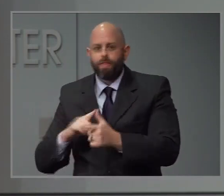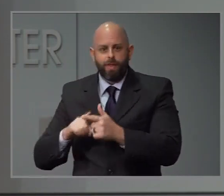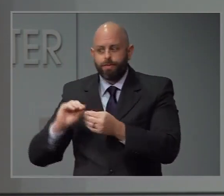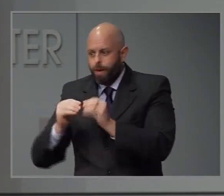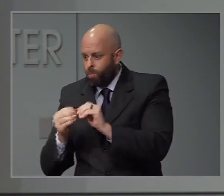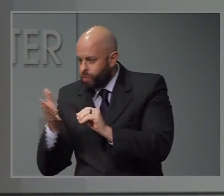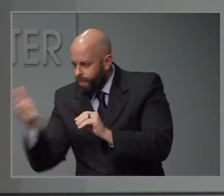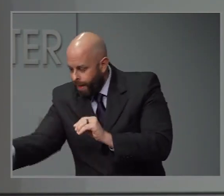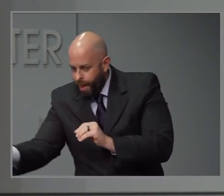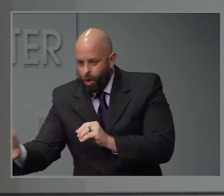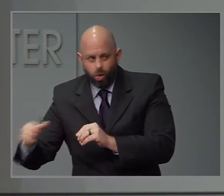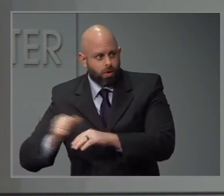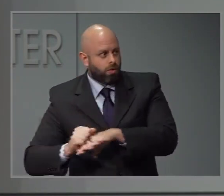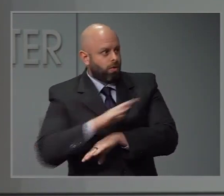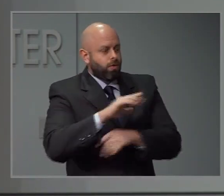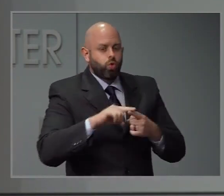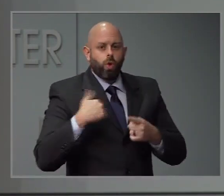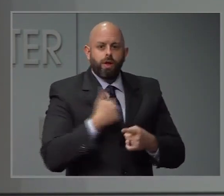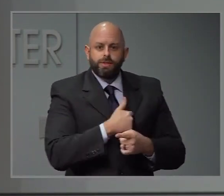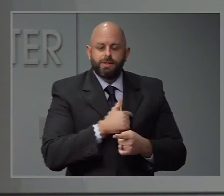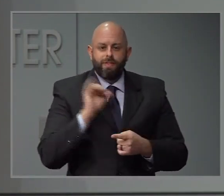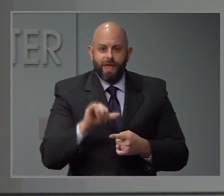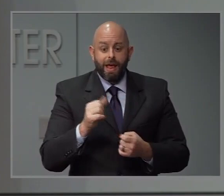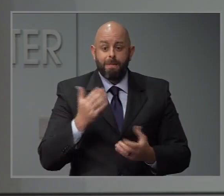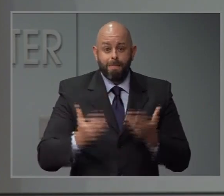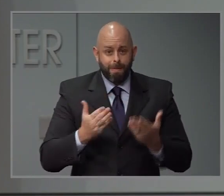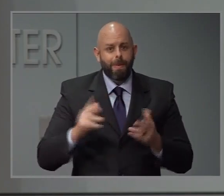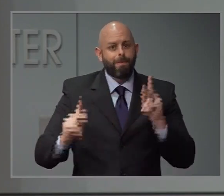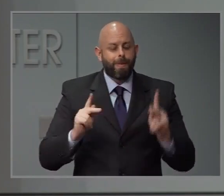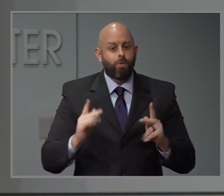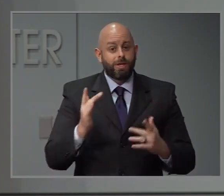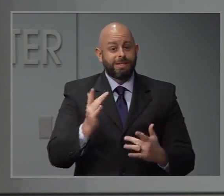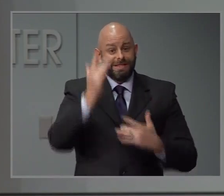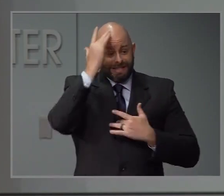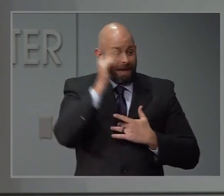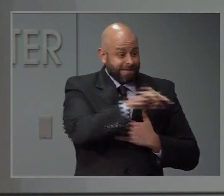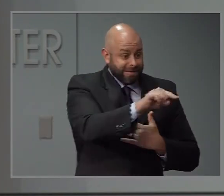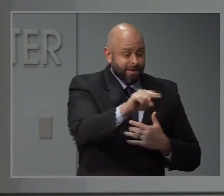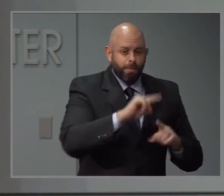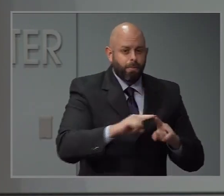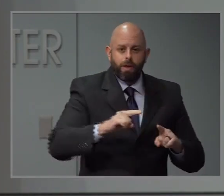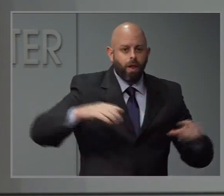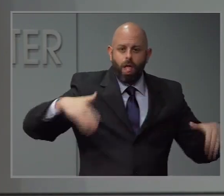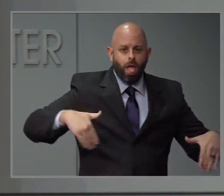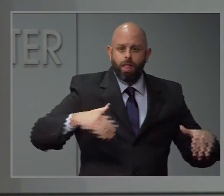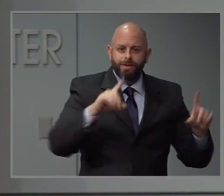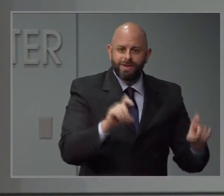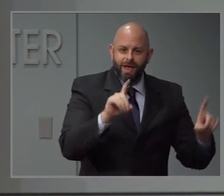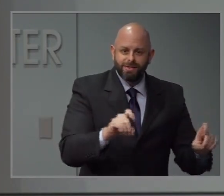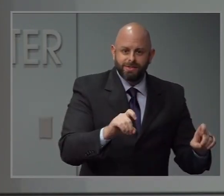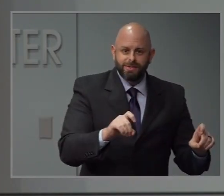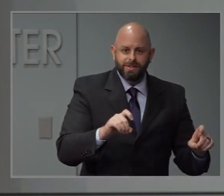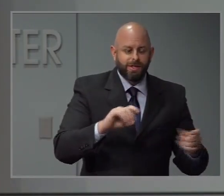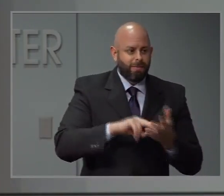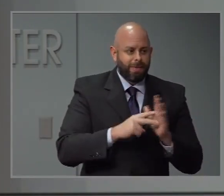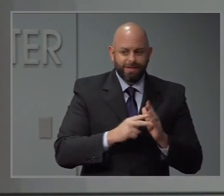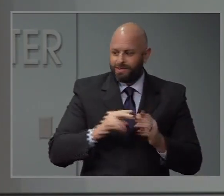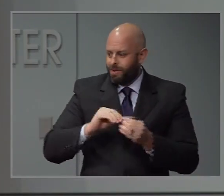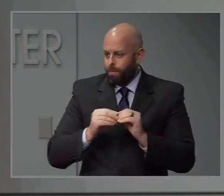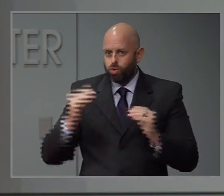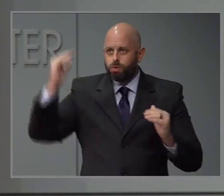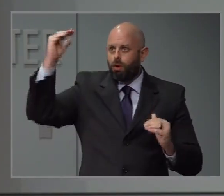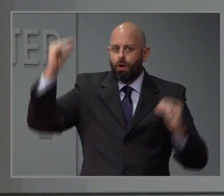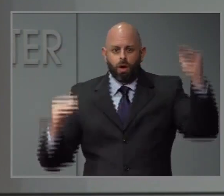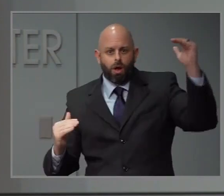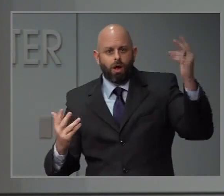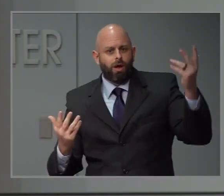cases out there we're not capturing in our testing numbers. And so that makes it hard to use that to predict